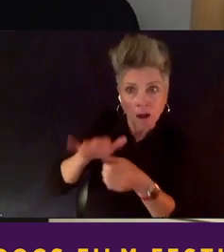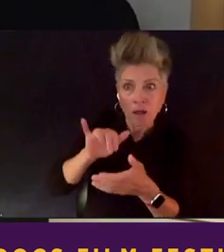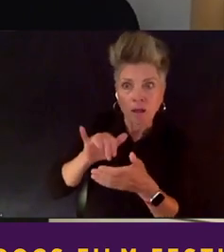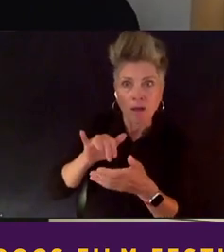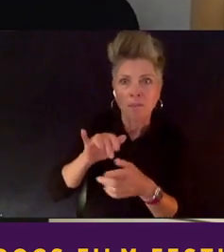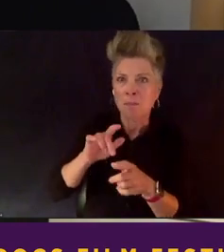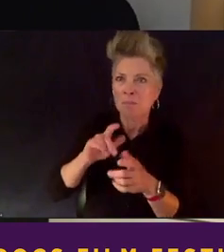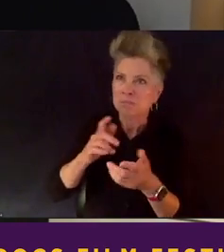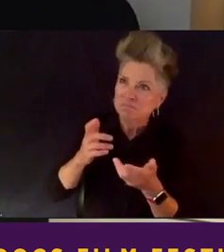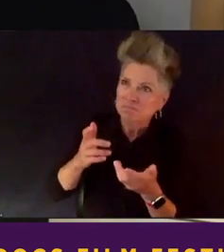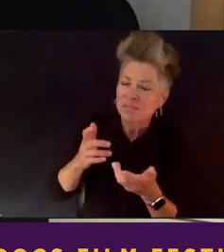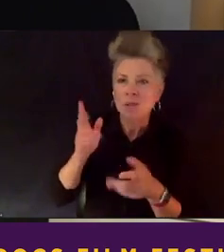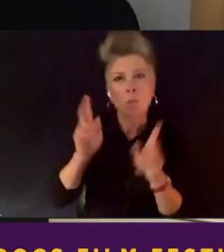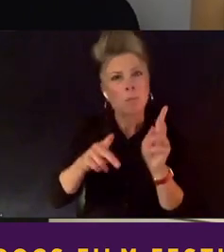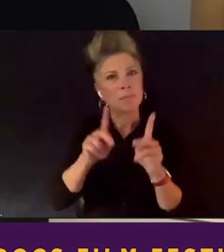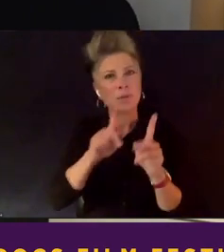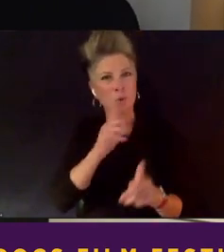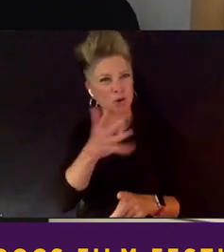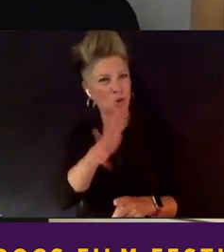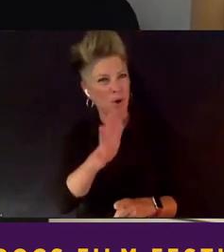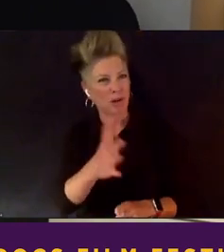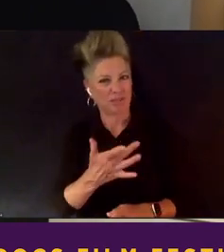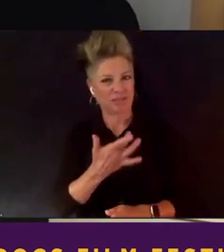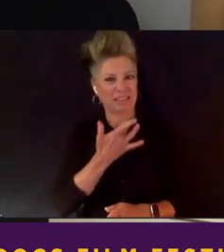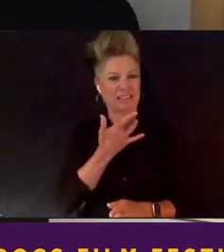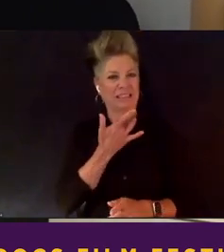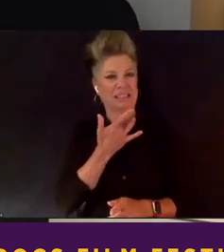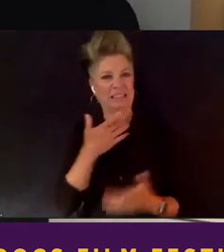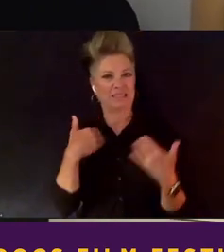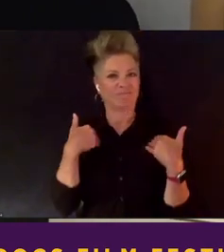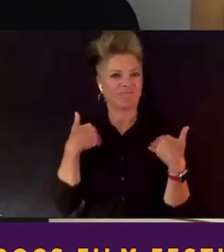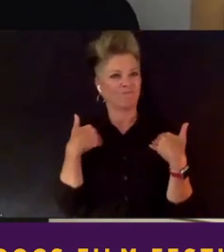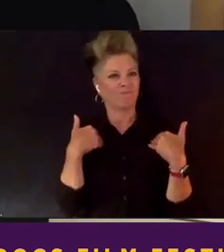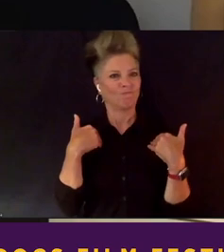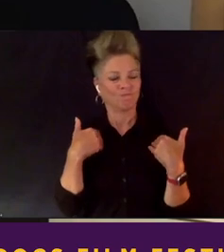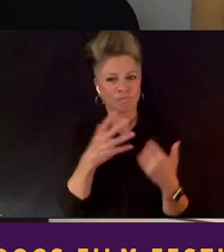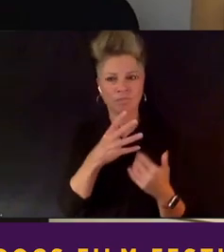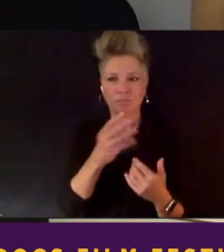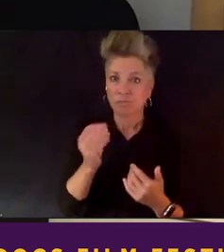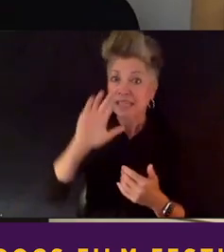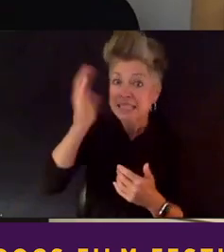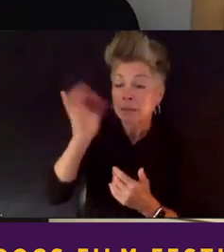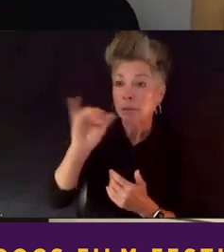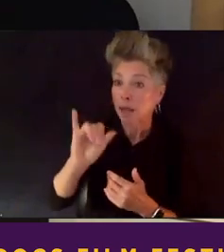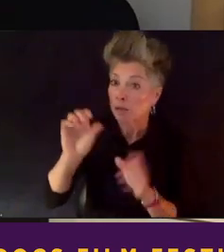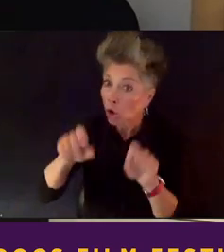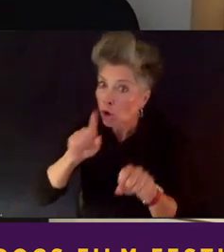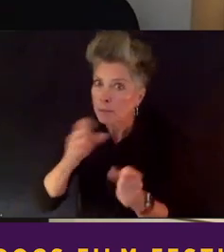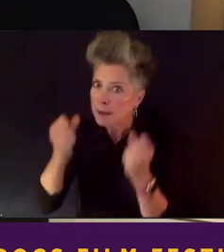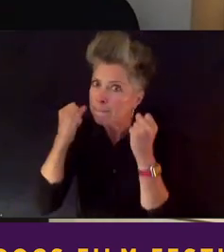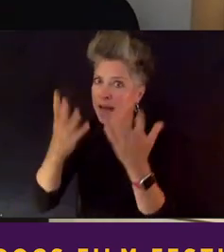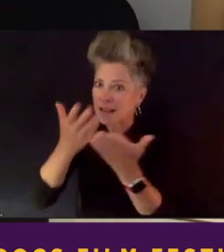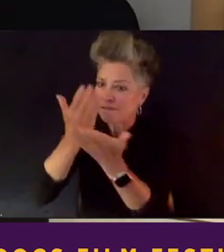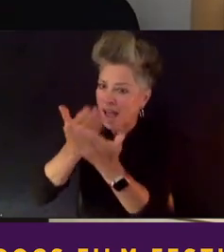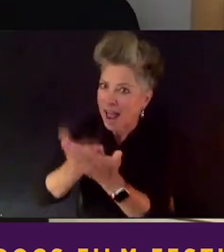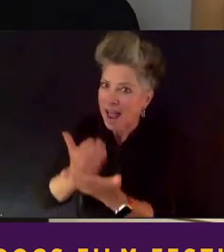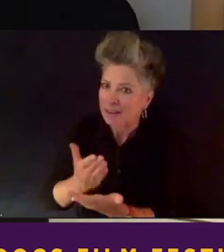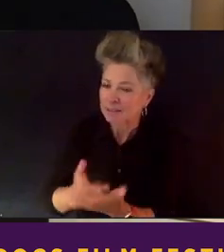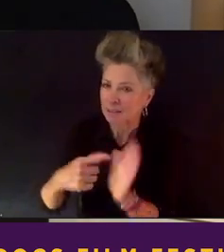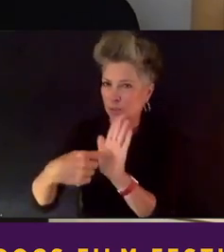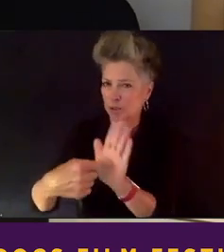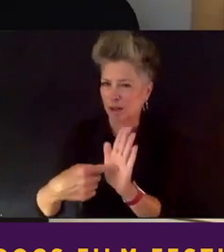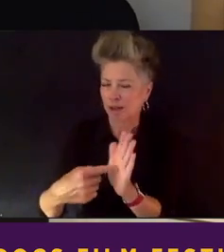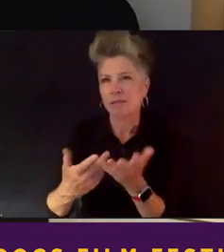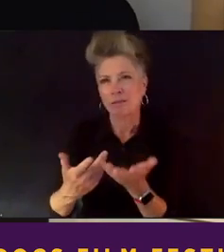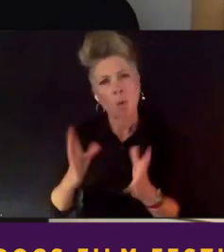and so it seemed as though there was going to be just a lot of facts to present. And so how could we do that and also give some